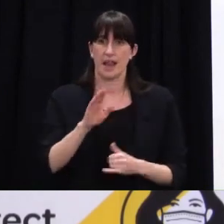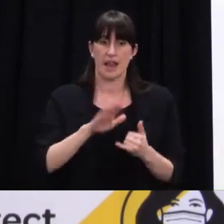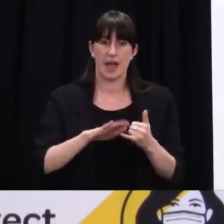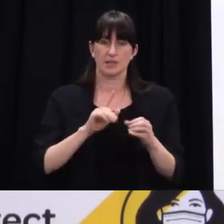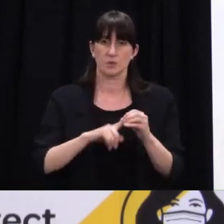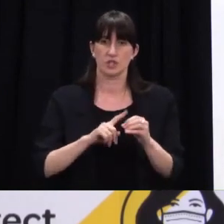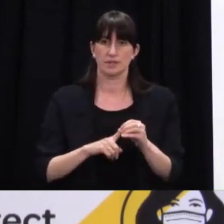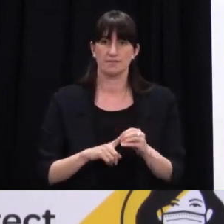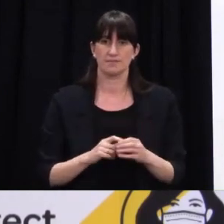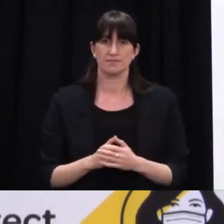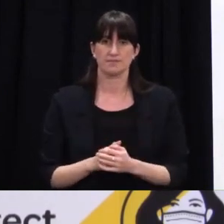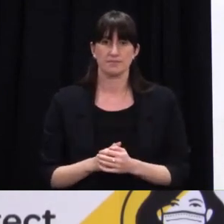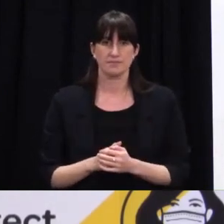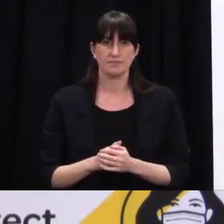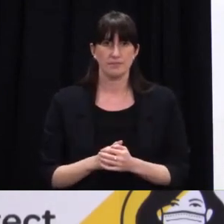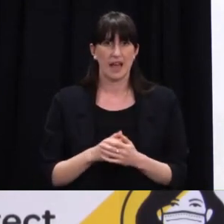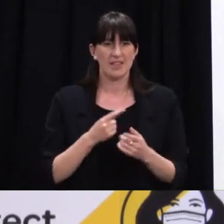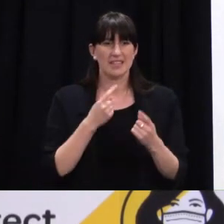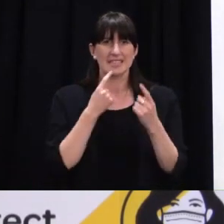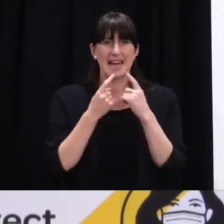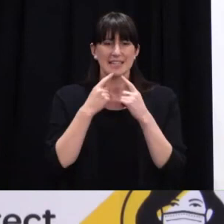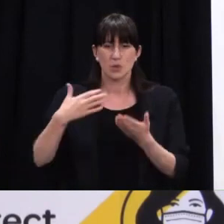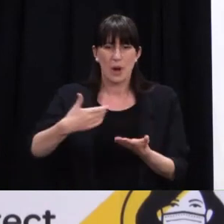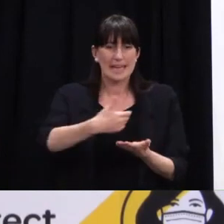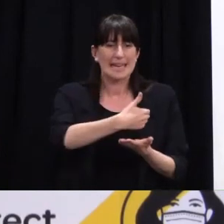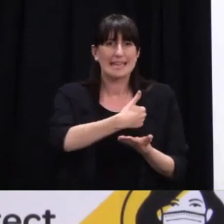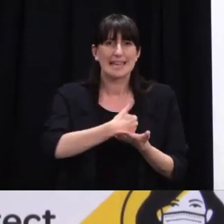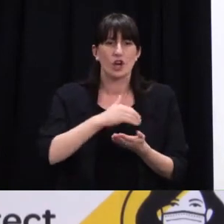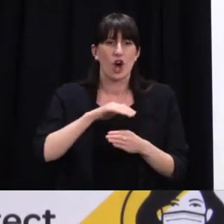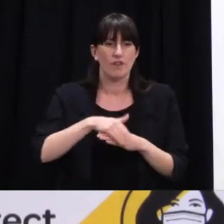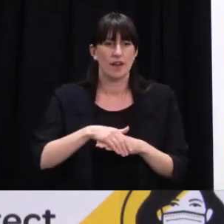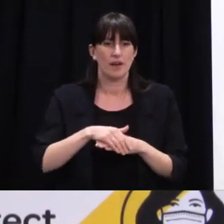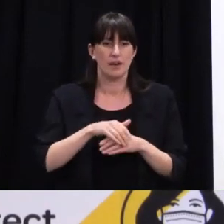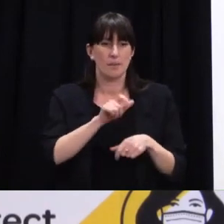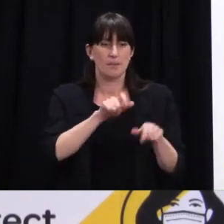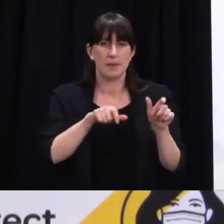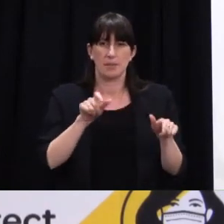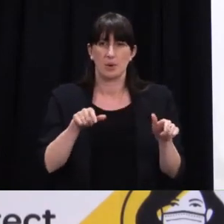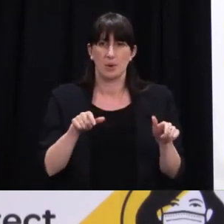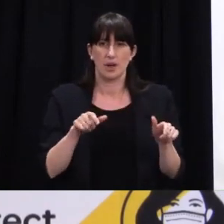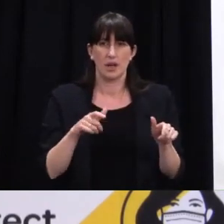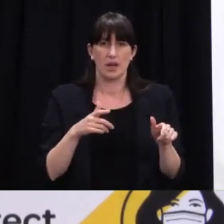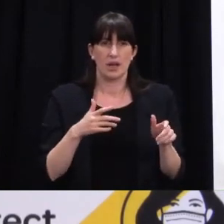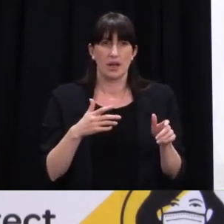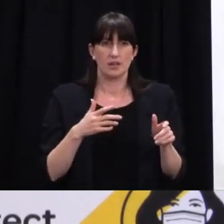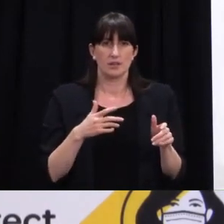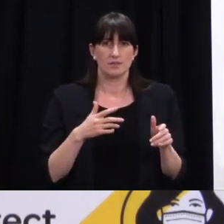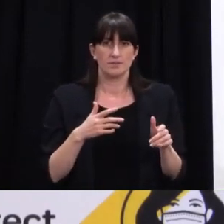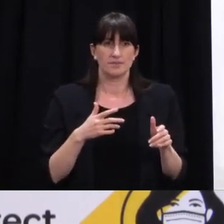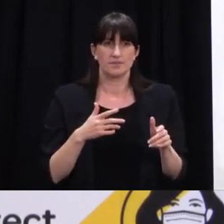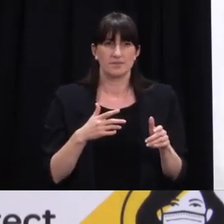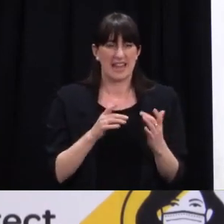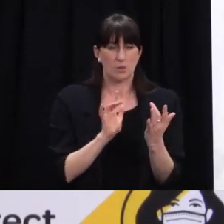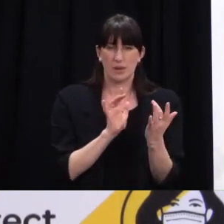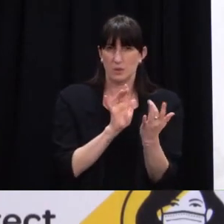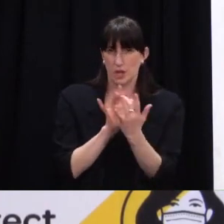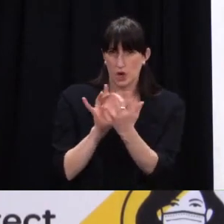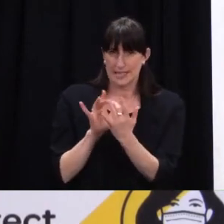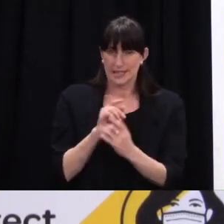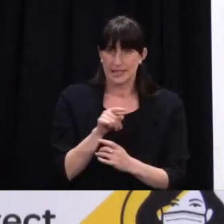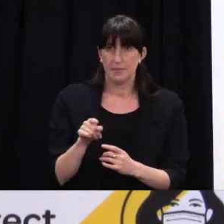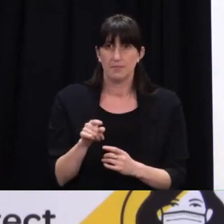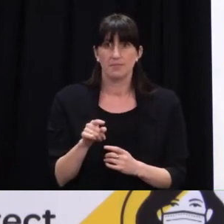contact tracing data what is the specific legislation that protects people from data being